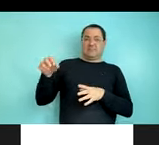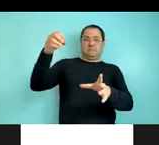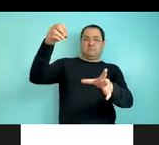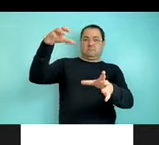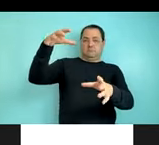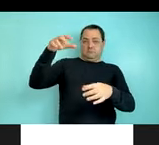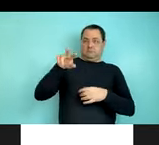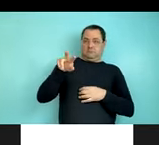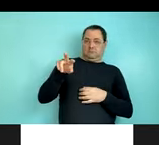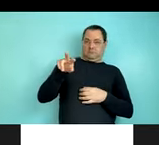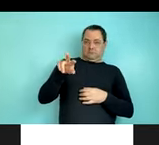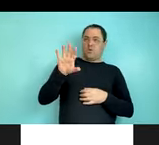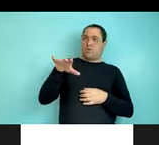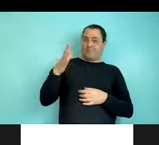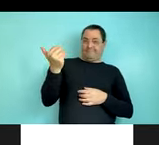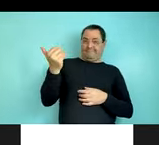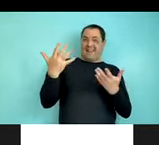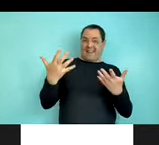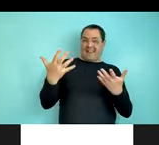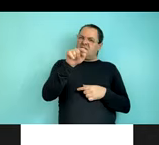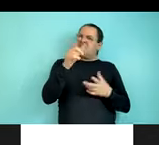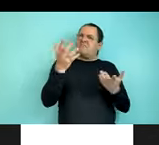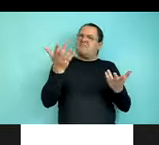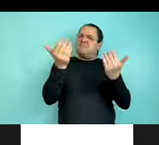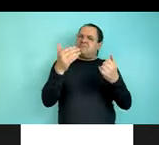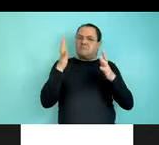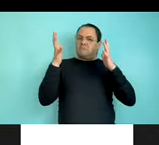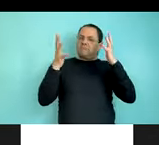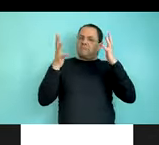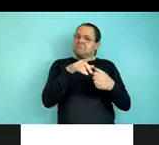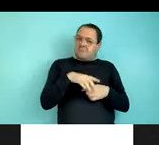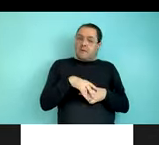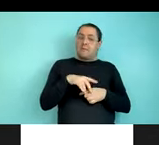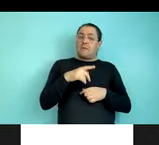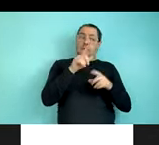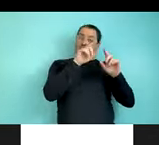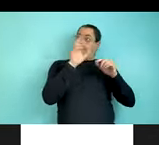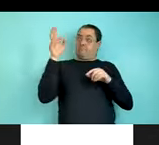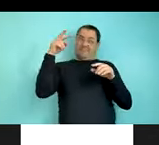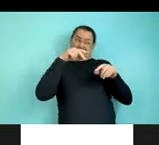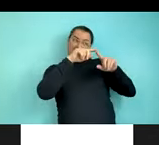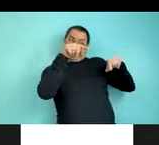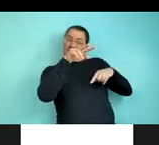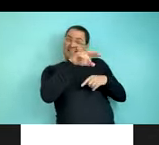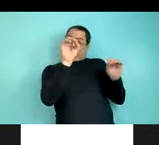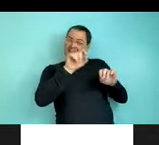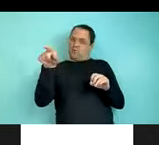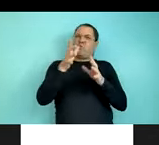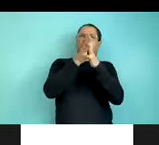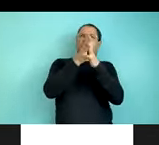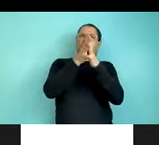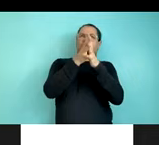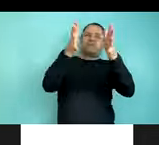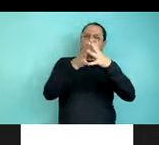And then they were asked to describe what happened in the video, so that someone who couldn't see the screen could actually understand what happened.